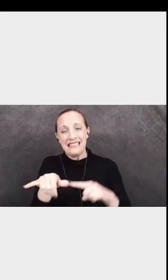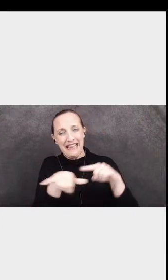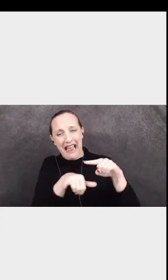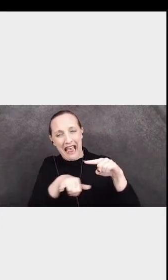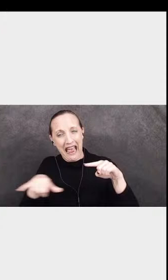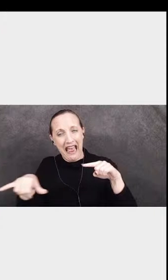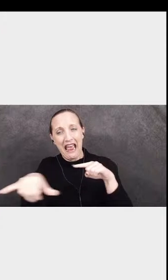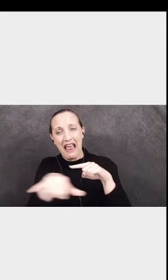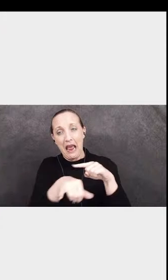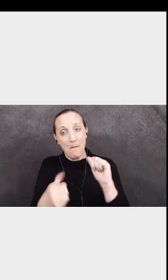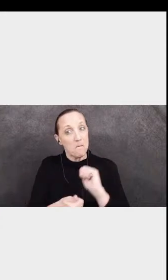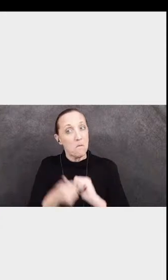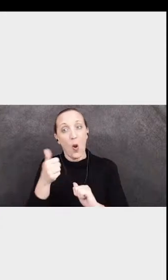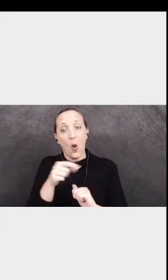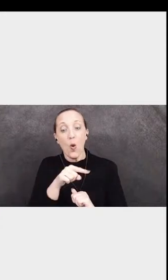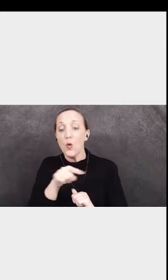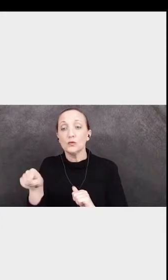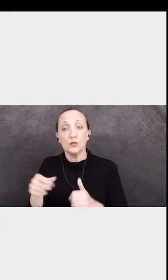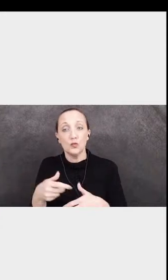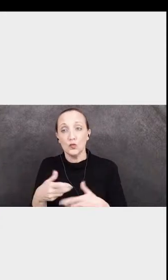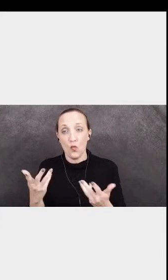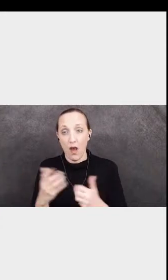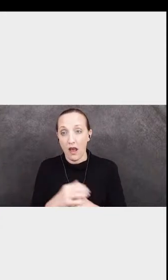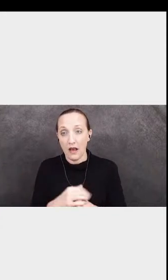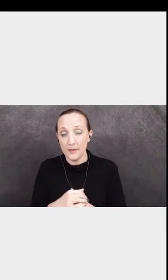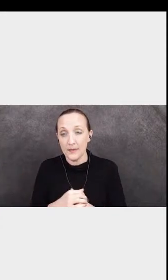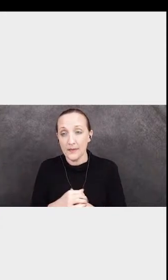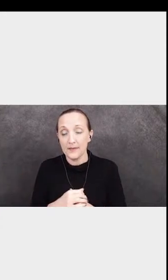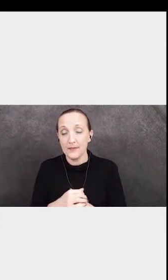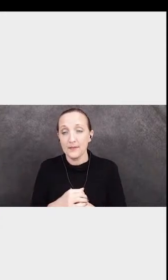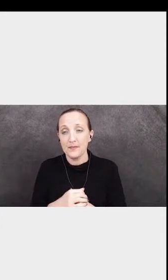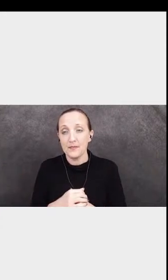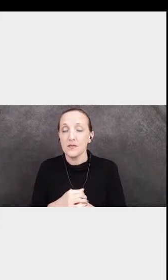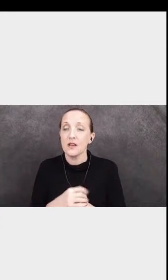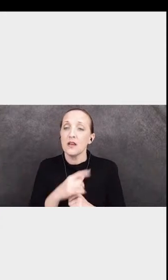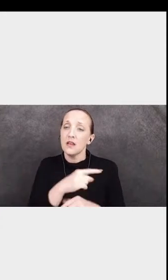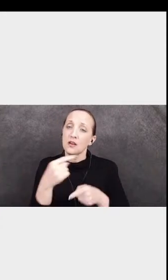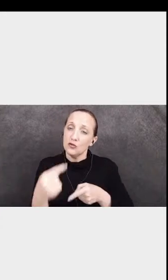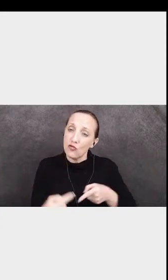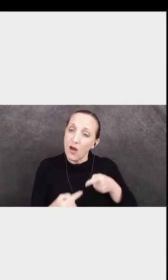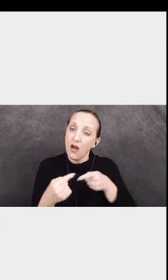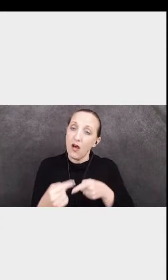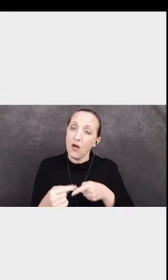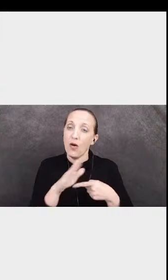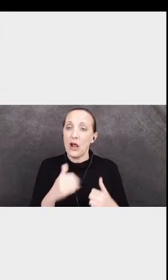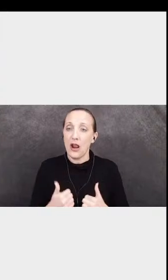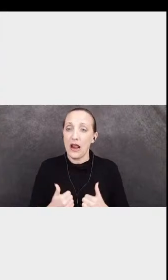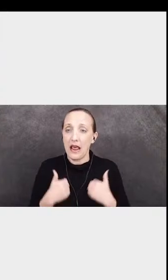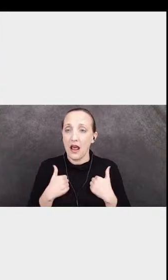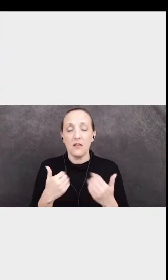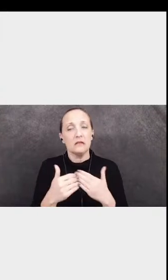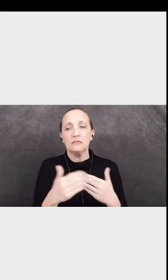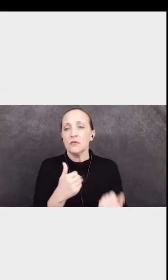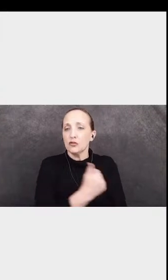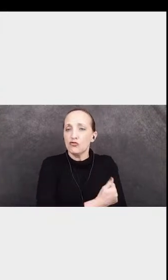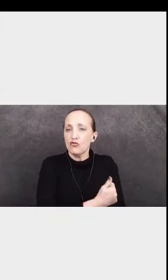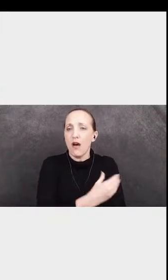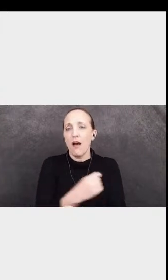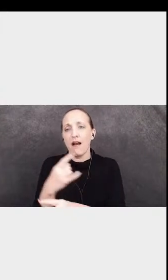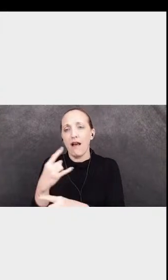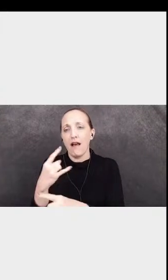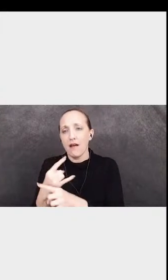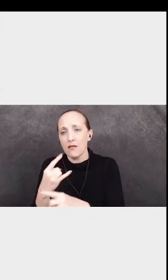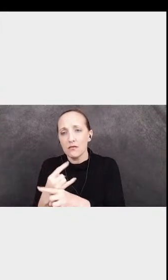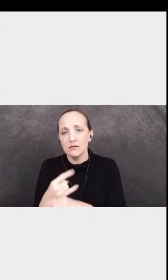many of them, not all, but in many of them, how they have struggled in their lives, whether it's with drugs and alcohol addiction,